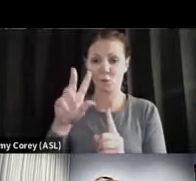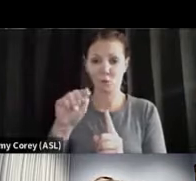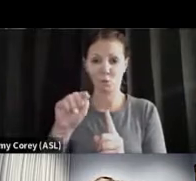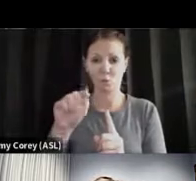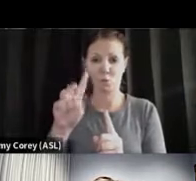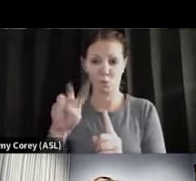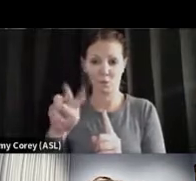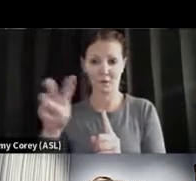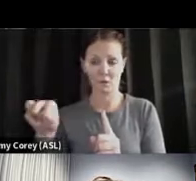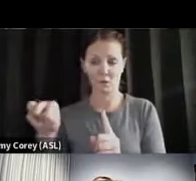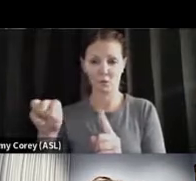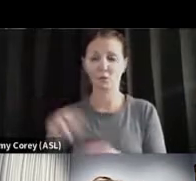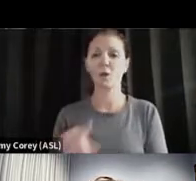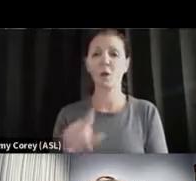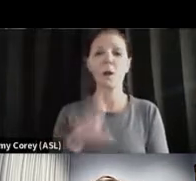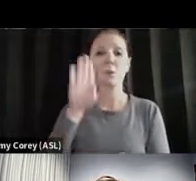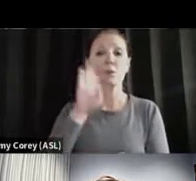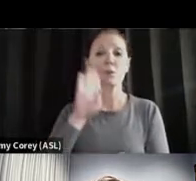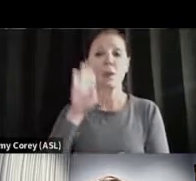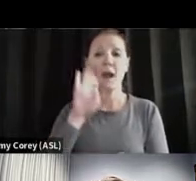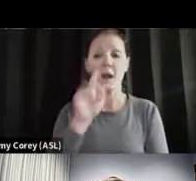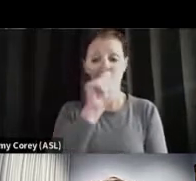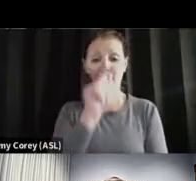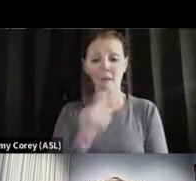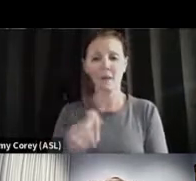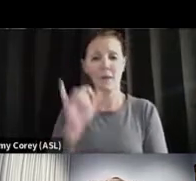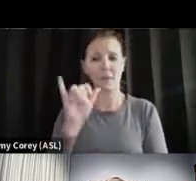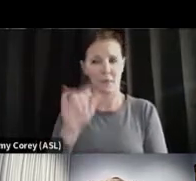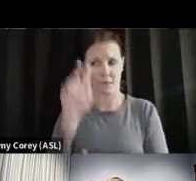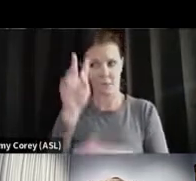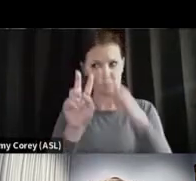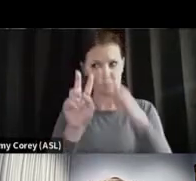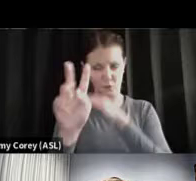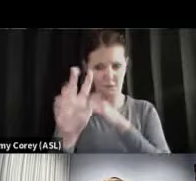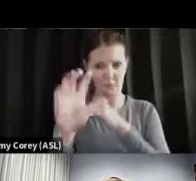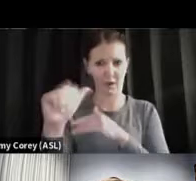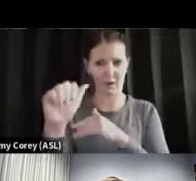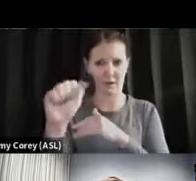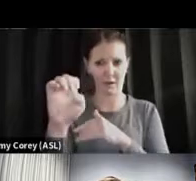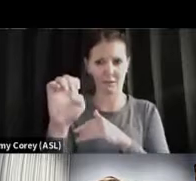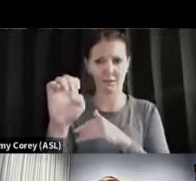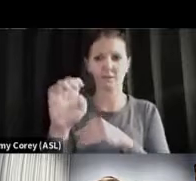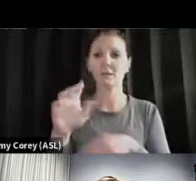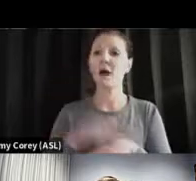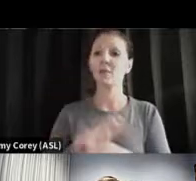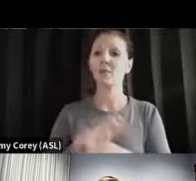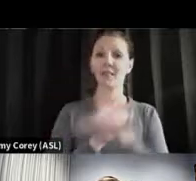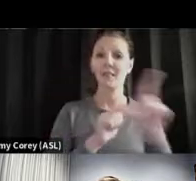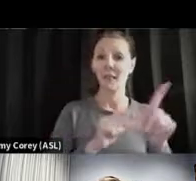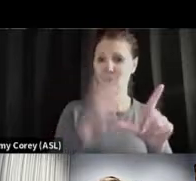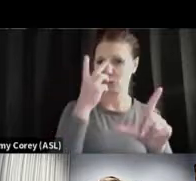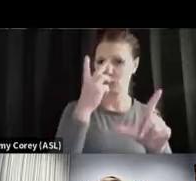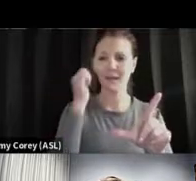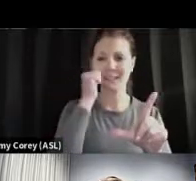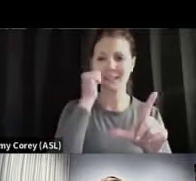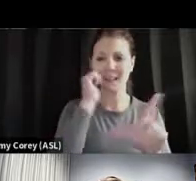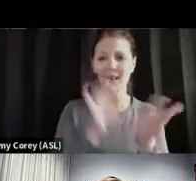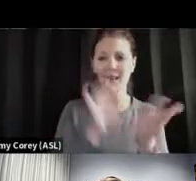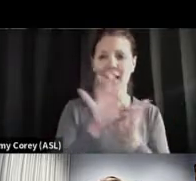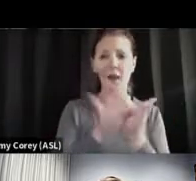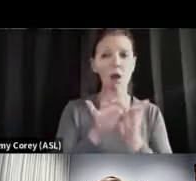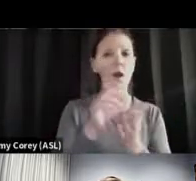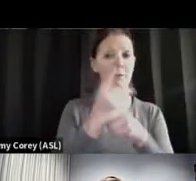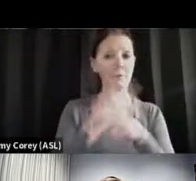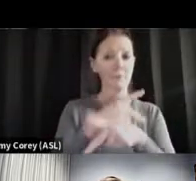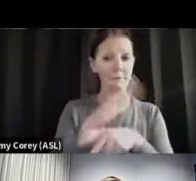the projection. These are projected cases. And then on the left, you see daily count in the thousands. So we go back, all the